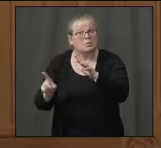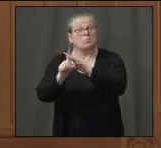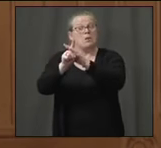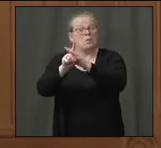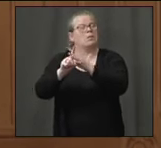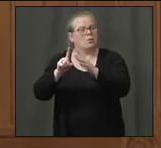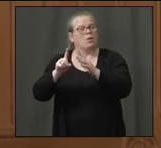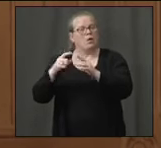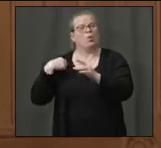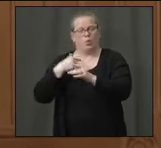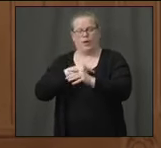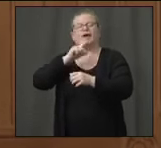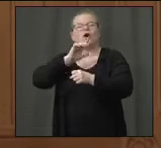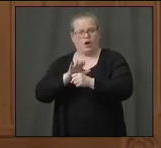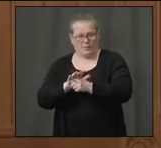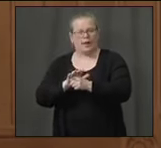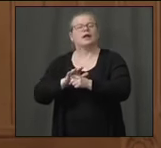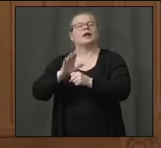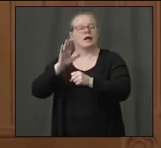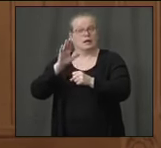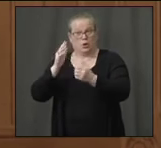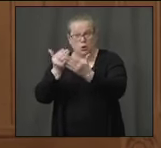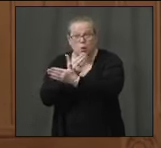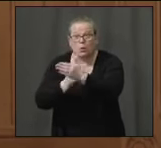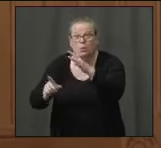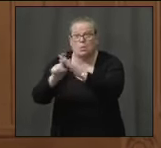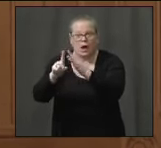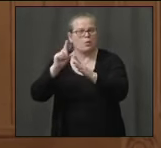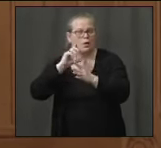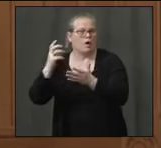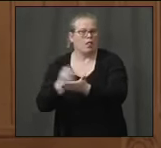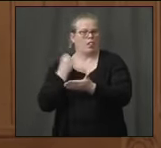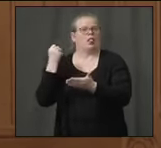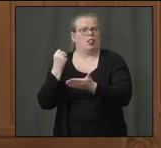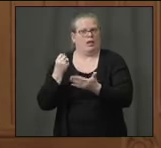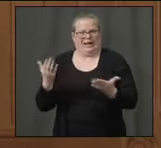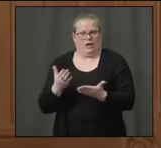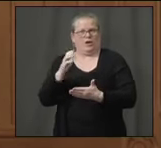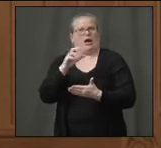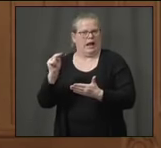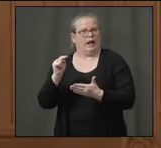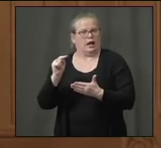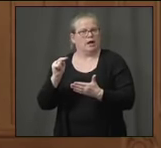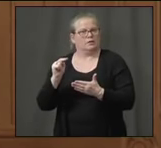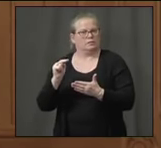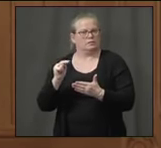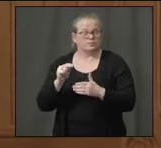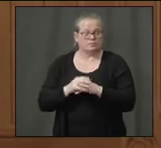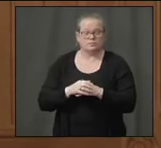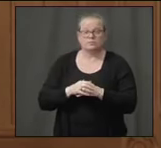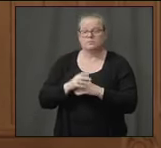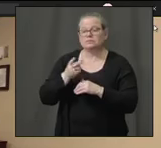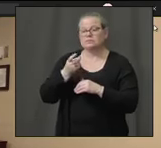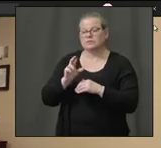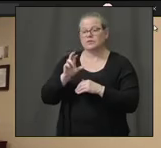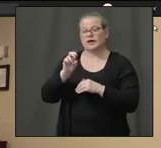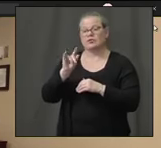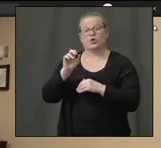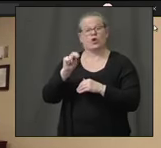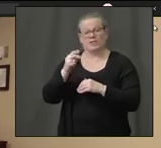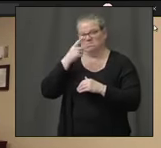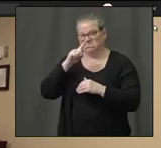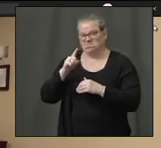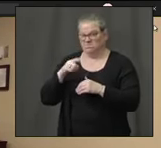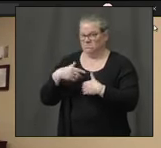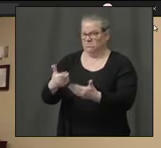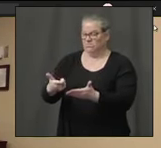we'll be on the front lines of ensuring that we're innovating here in Connecticut. So please, Dr. Carden. Thank you, Jeff. So appreciate